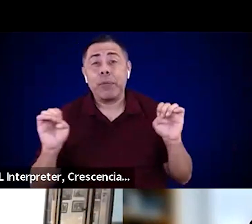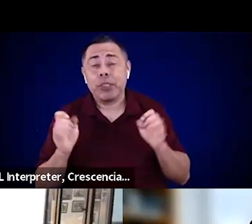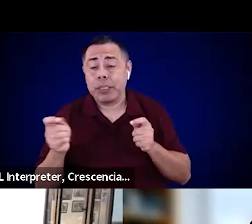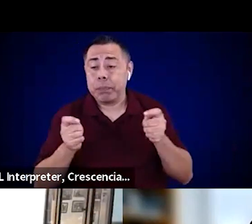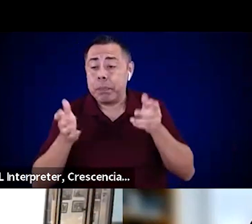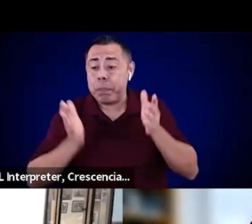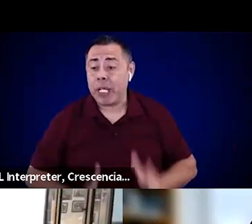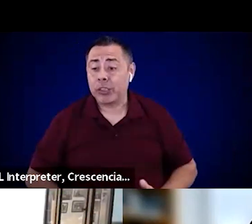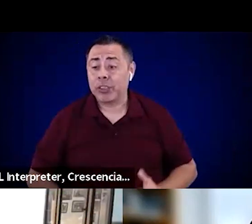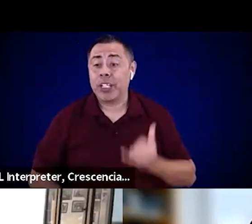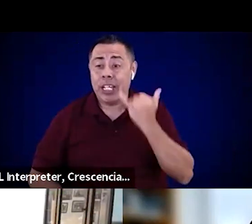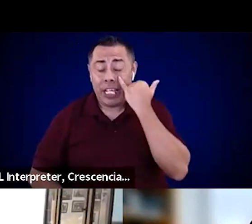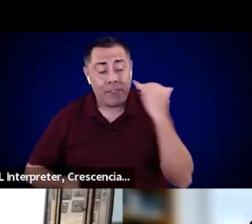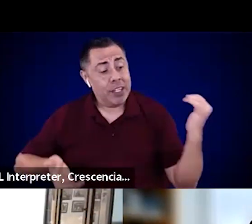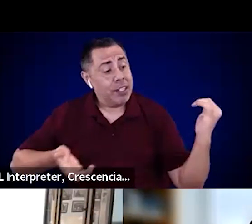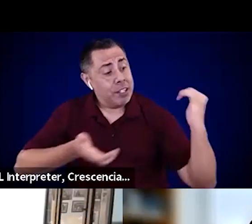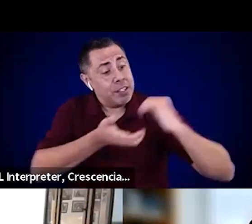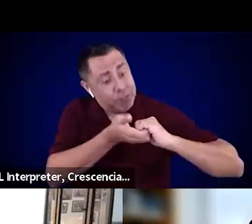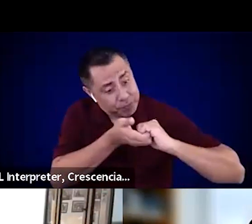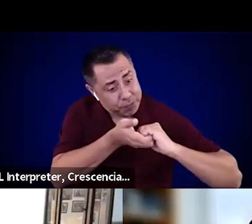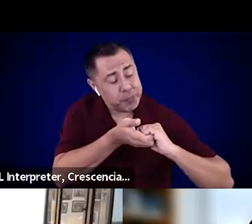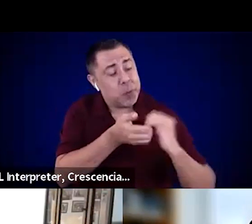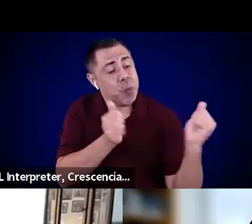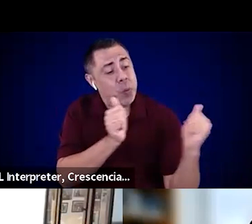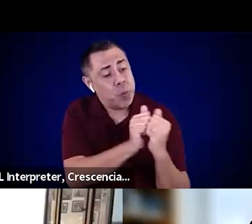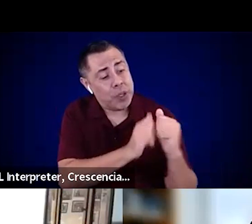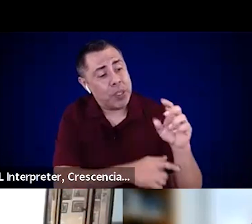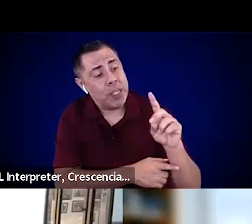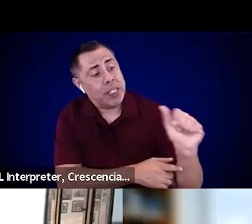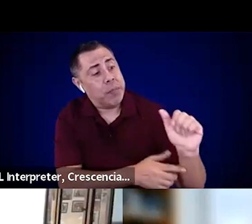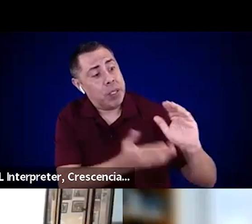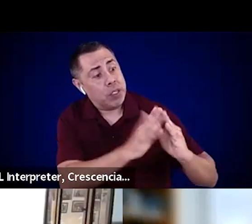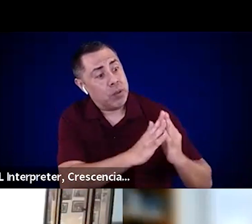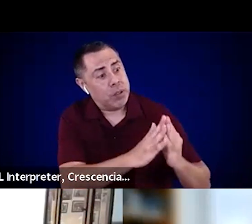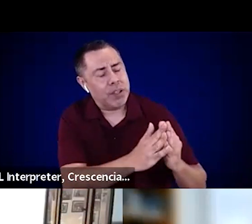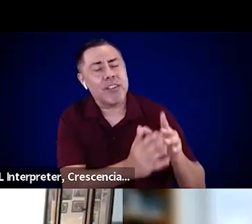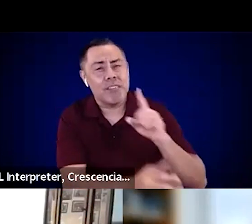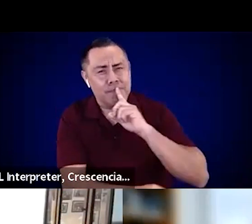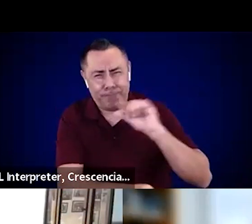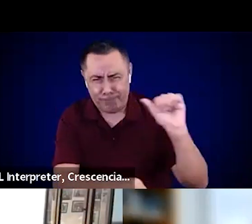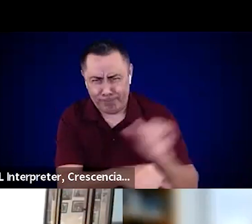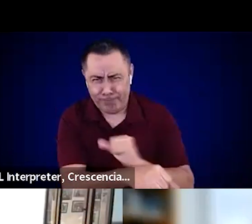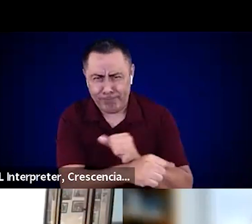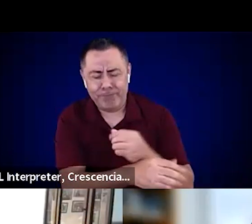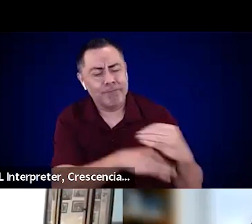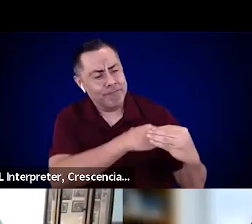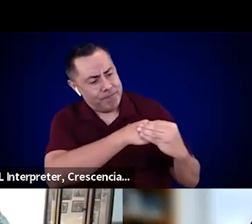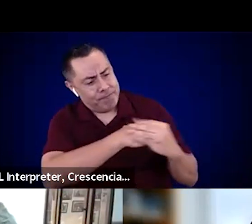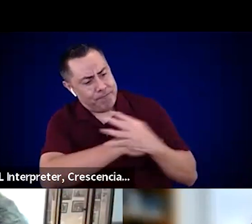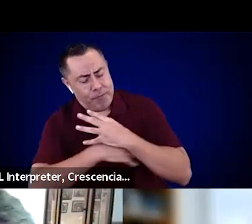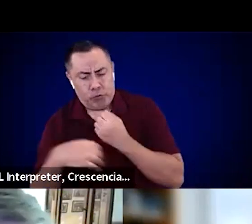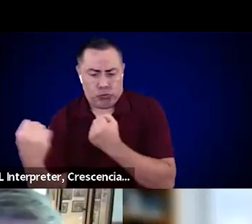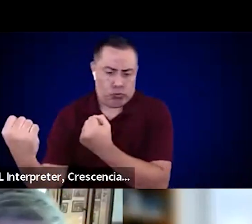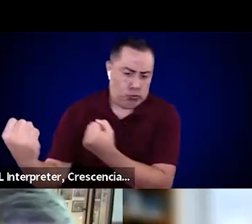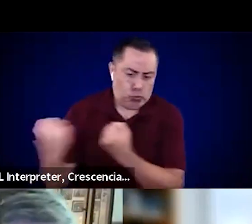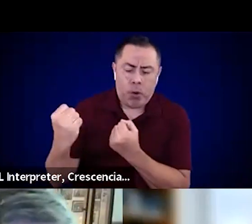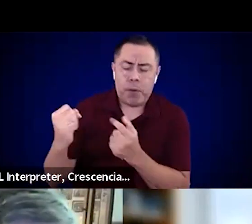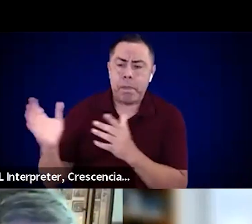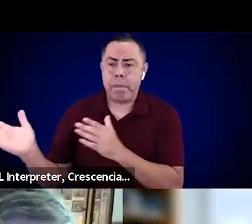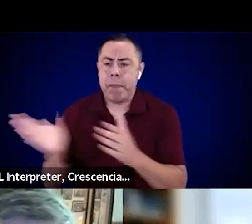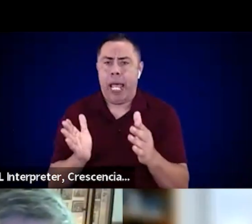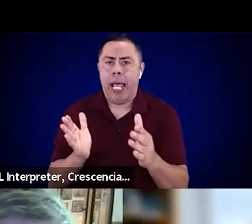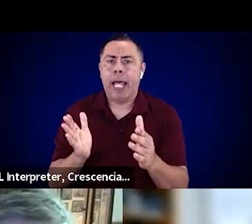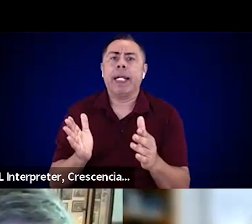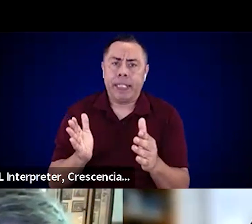really strengthens our evacuation planning. And when you include them in your planning, you know, you're going to get those